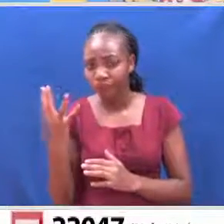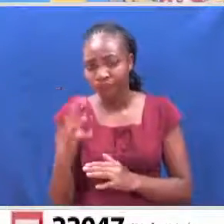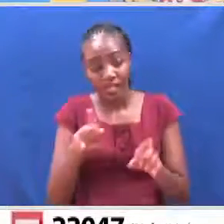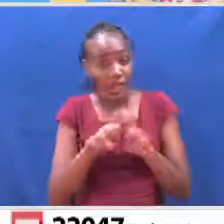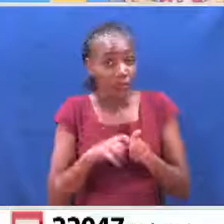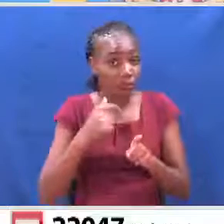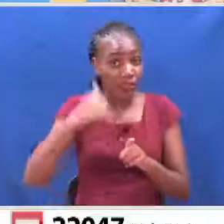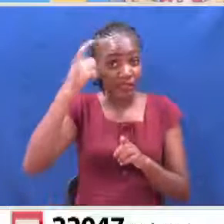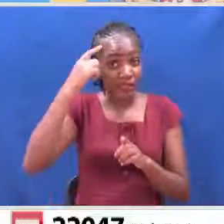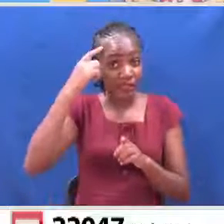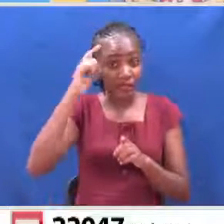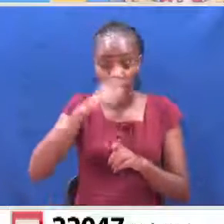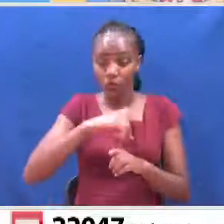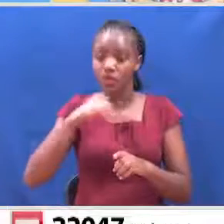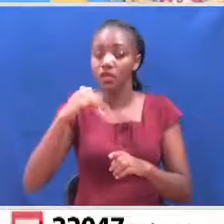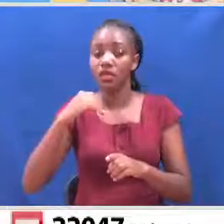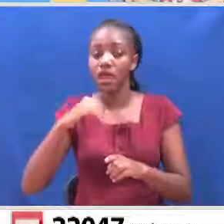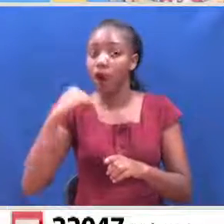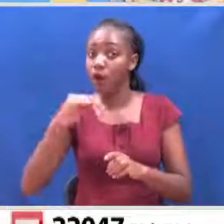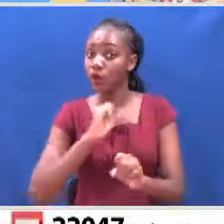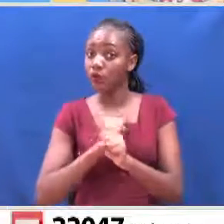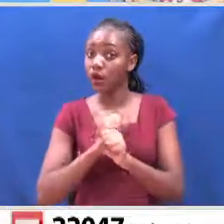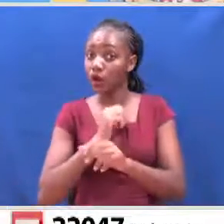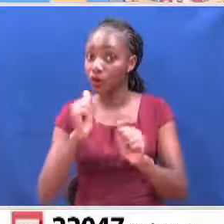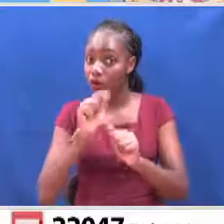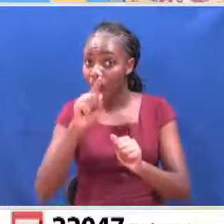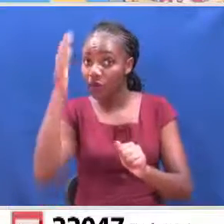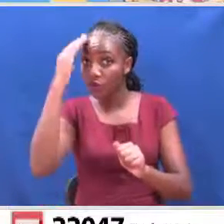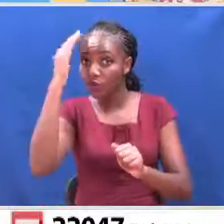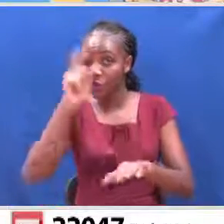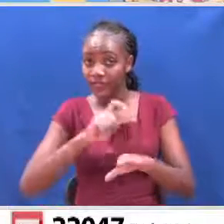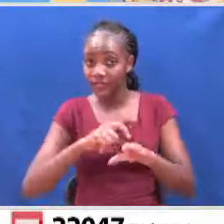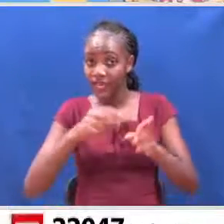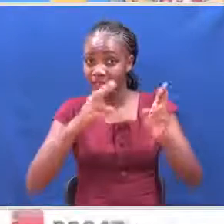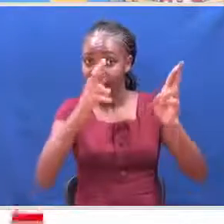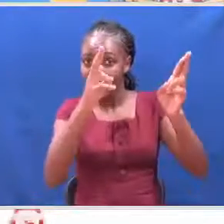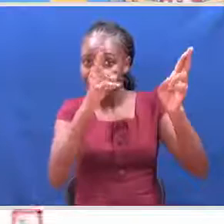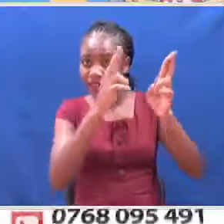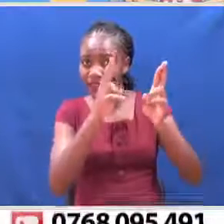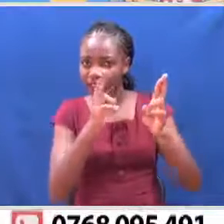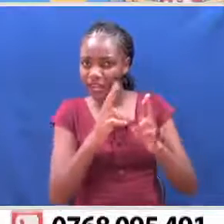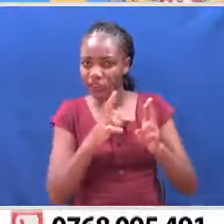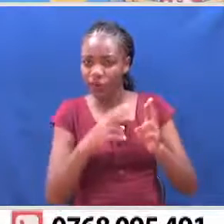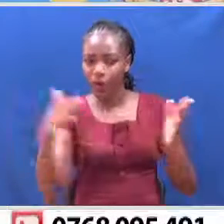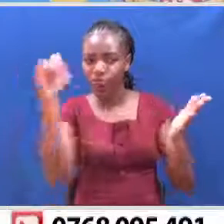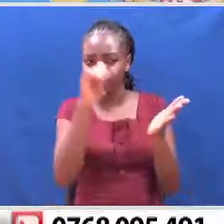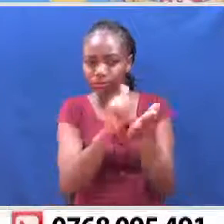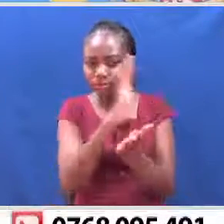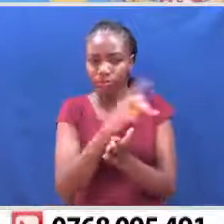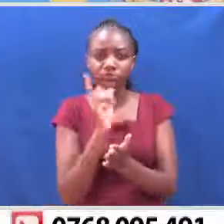people are following. You know very well that even when international air travel was resumed,